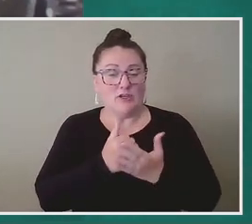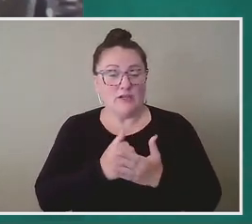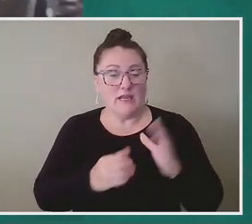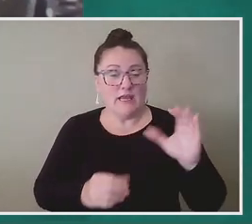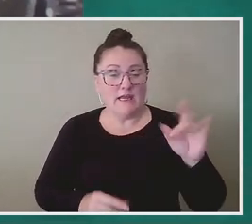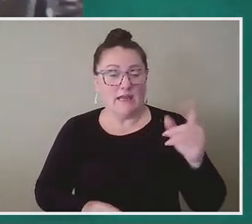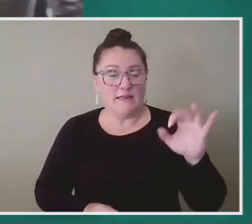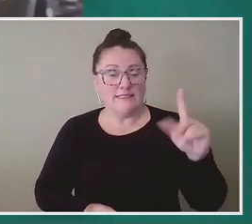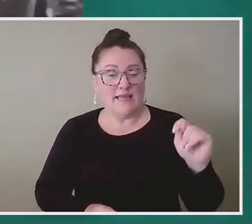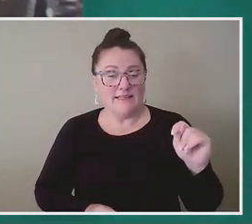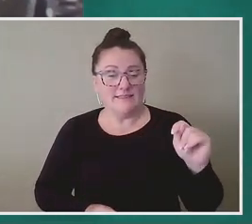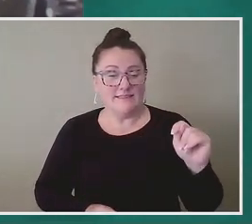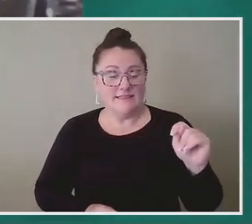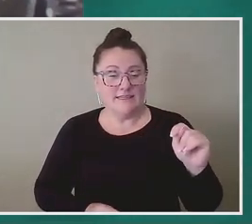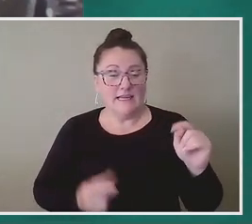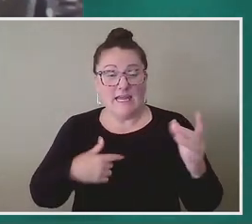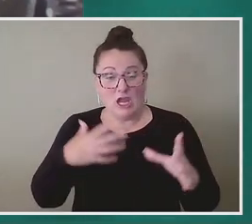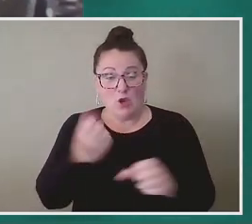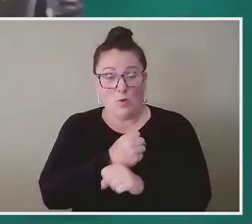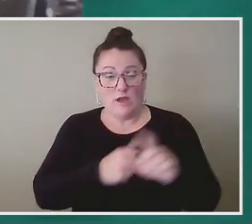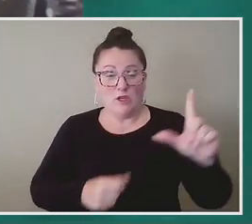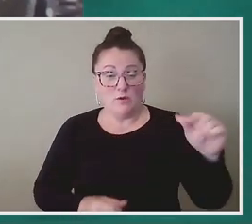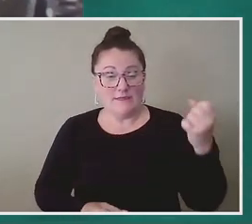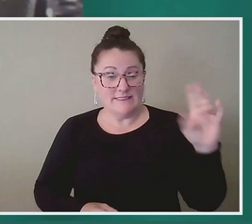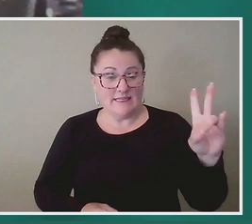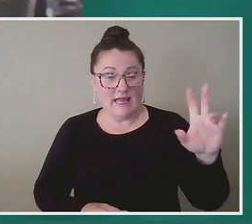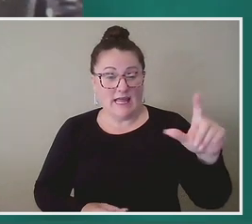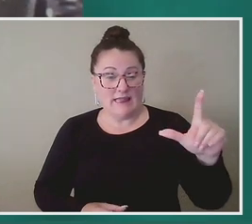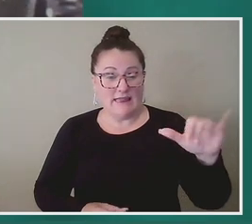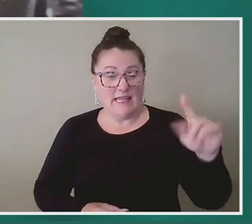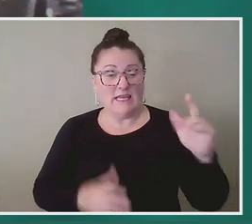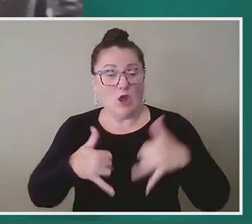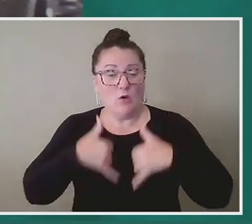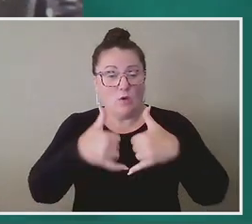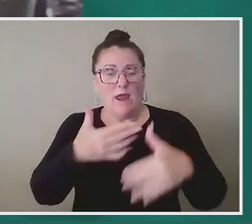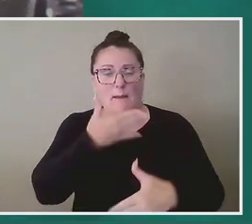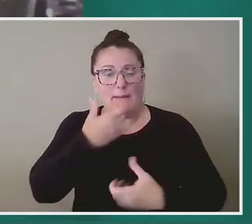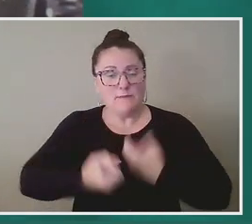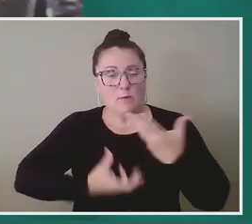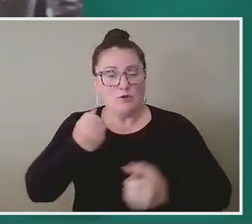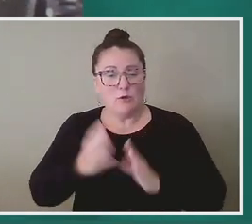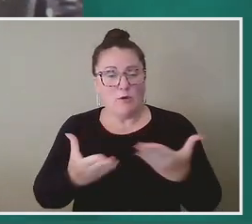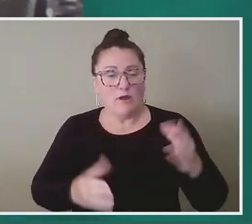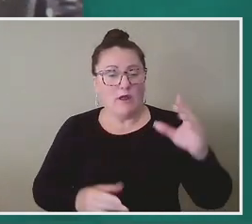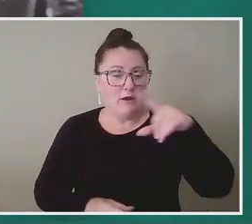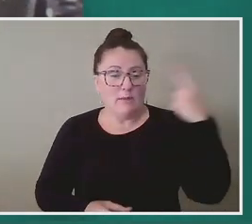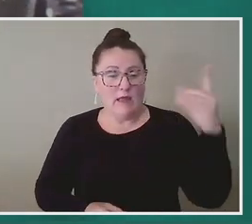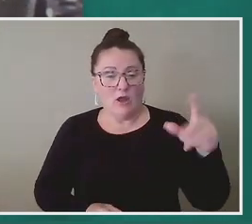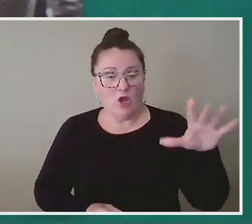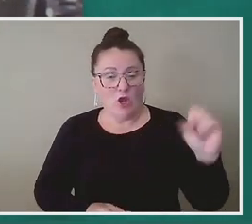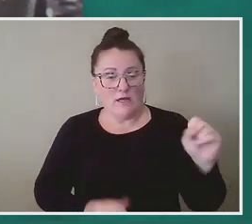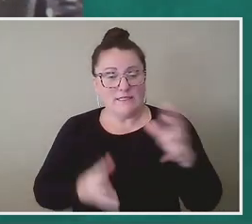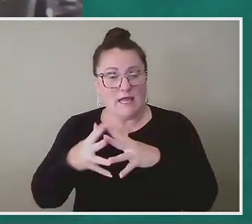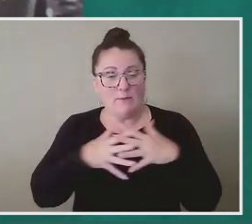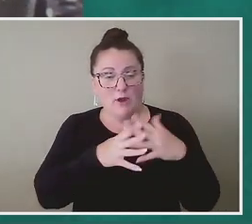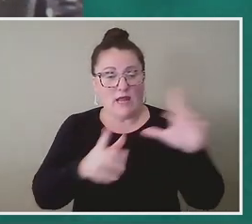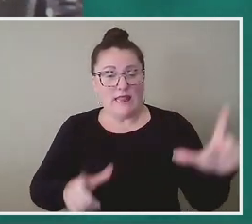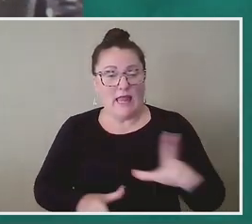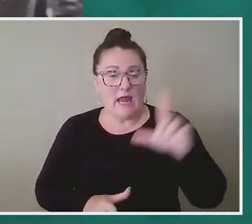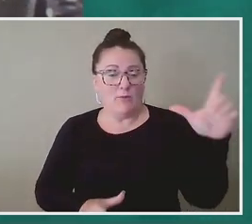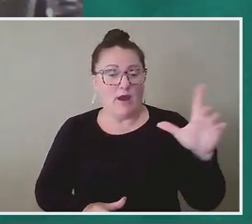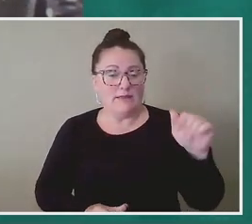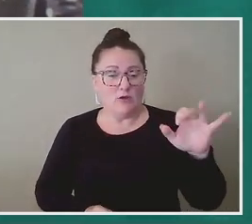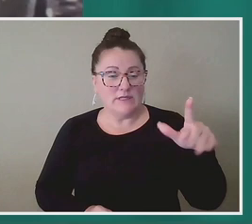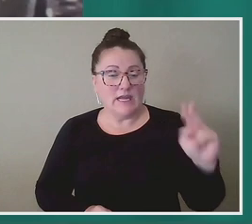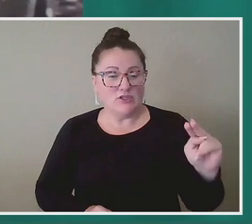has won the 2017 Literary Award for Best Poetry Book from the Black Caucus of the American Library Association and was a